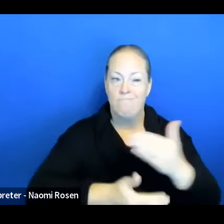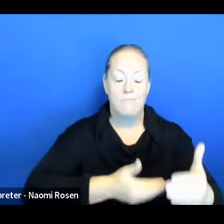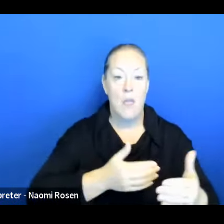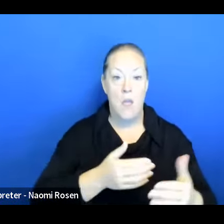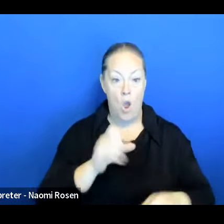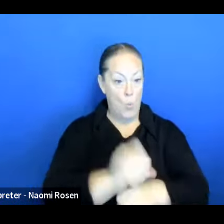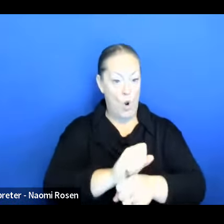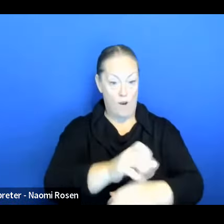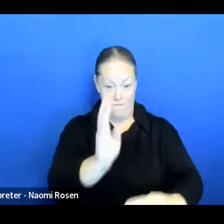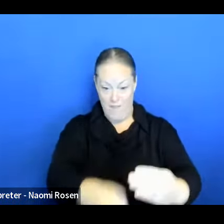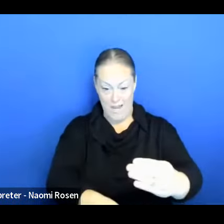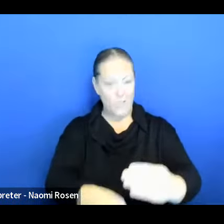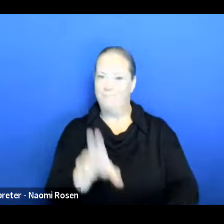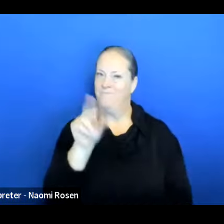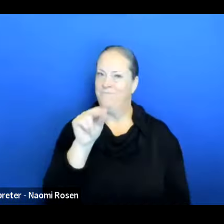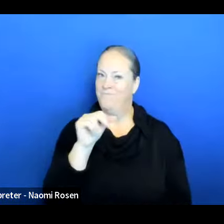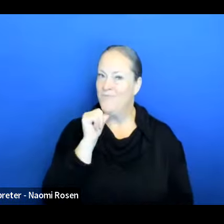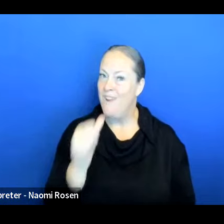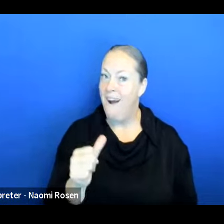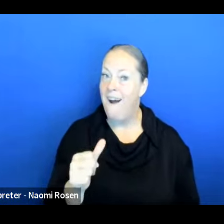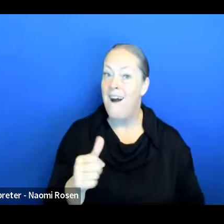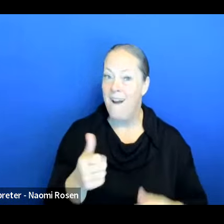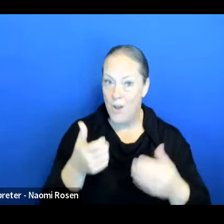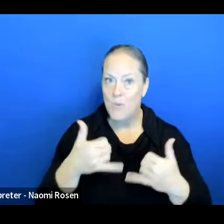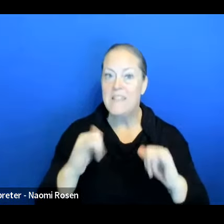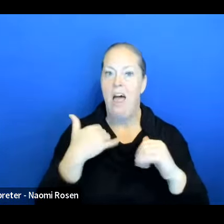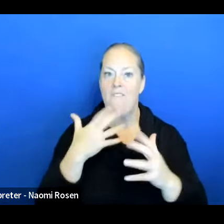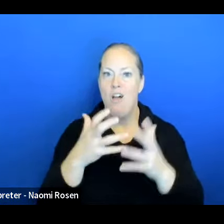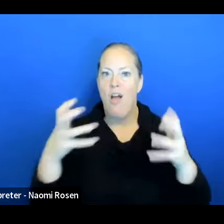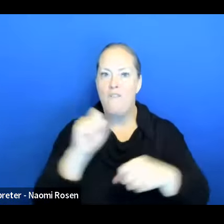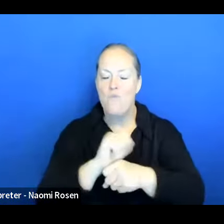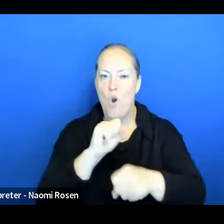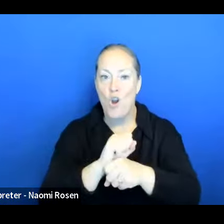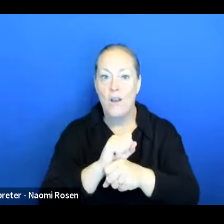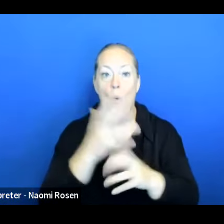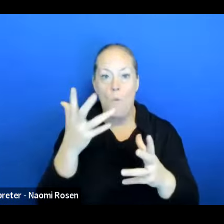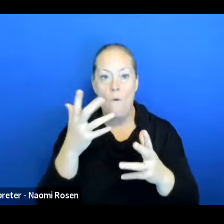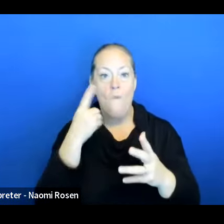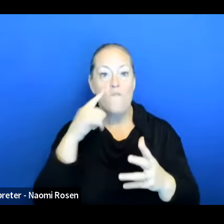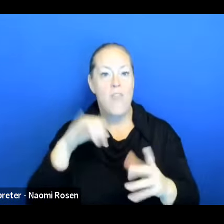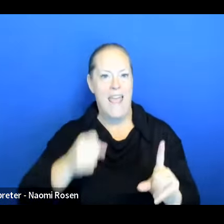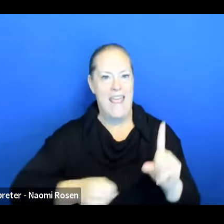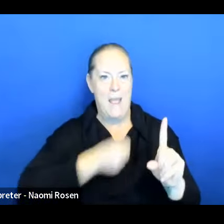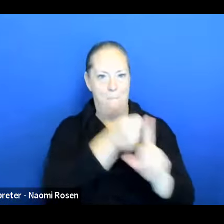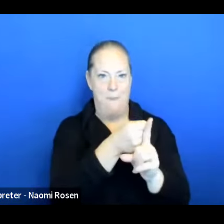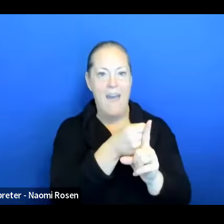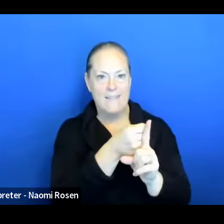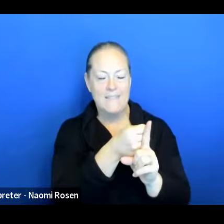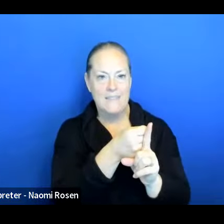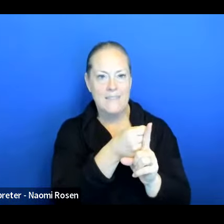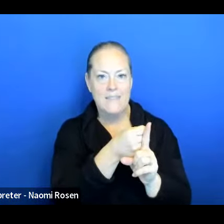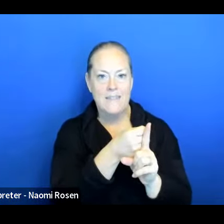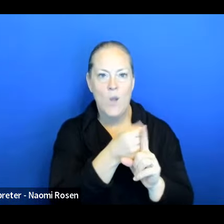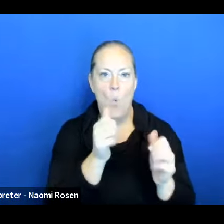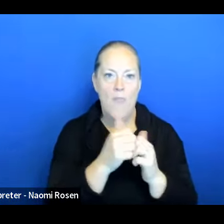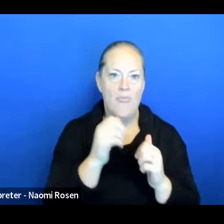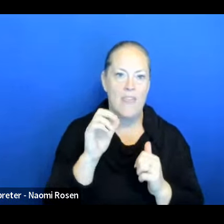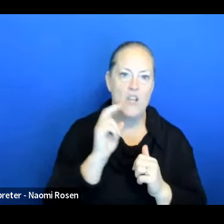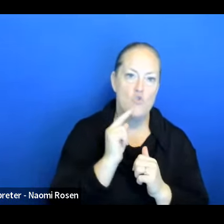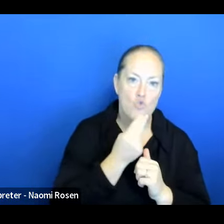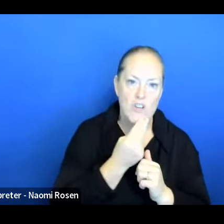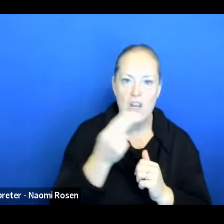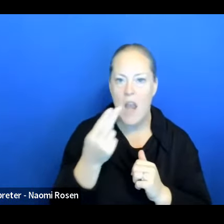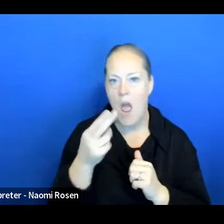not done. And so there's still much work to do to ensure that we're having the impact that's been intended with a sin and a nutrition hub in our